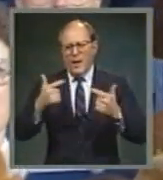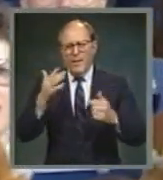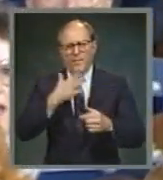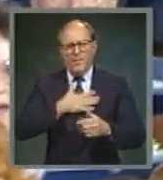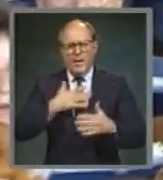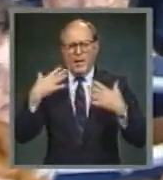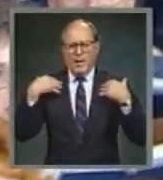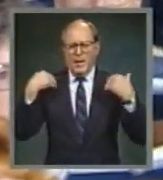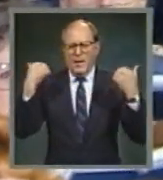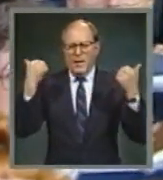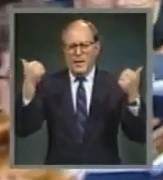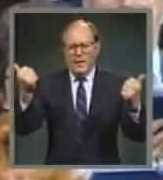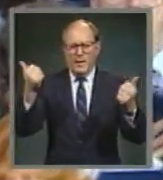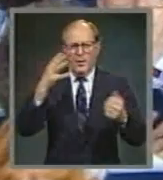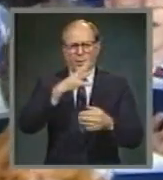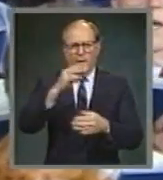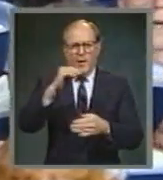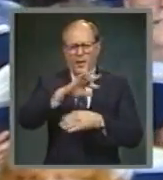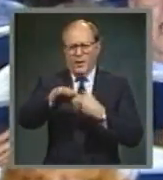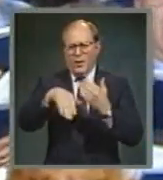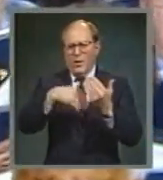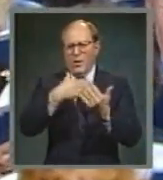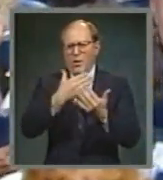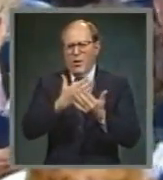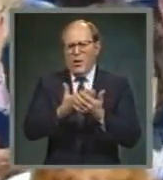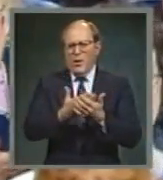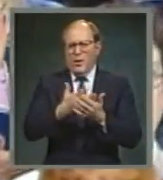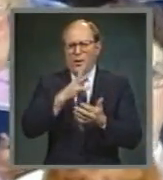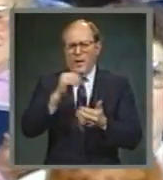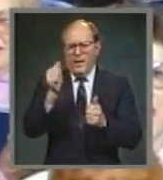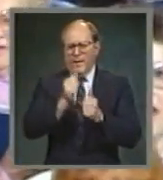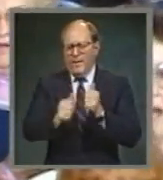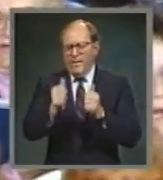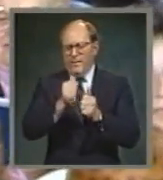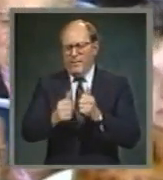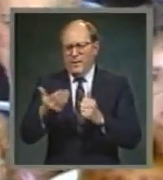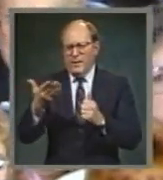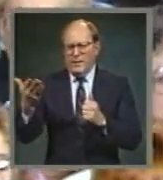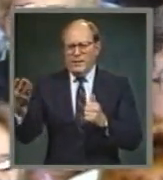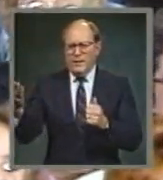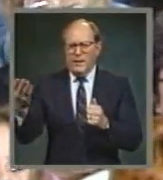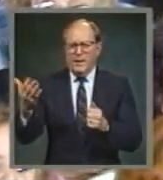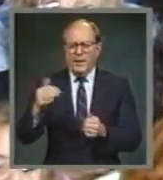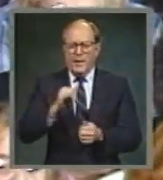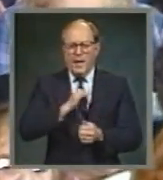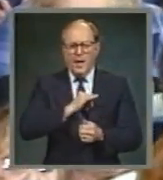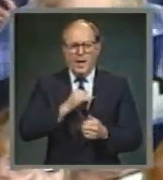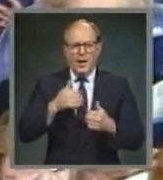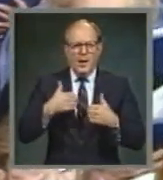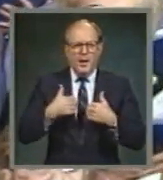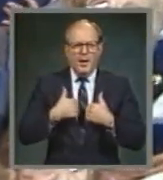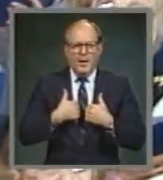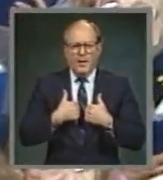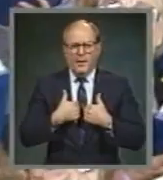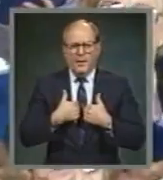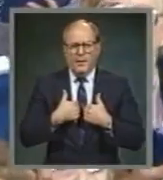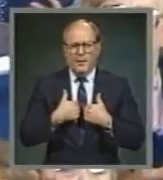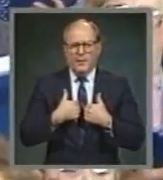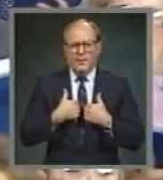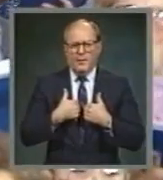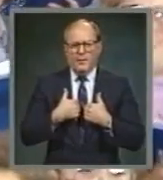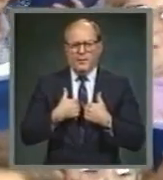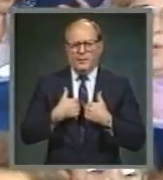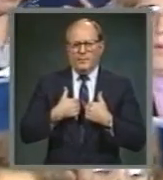health and friends, and every good I